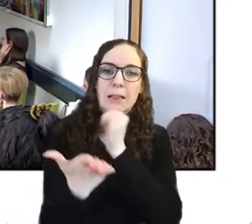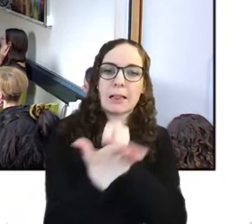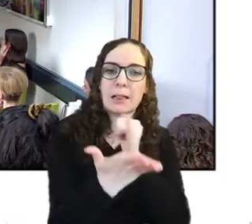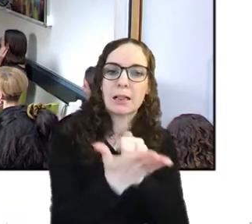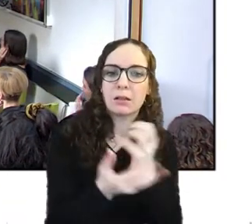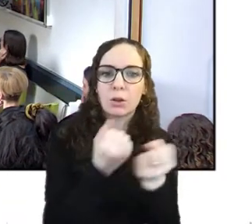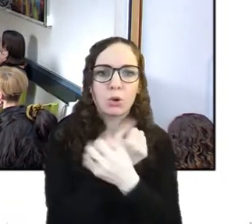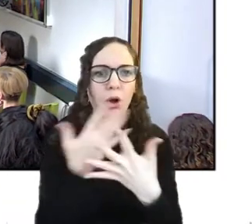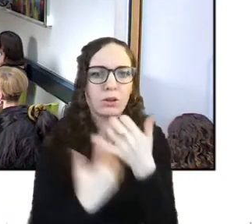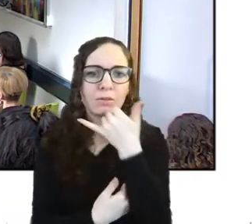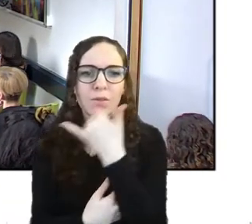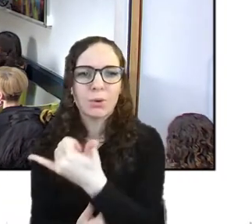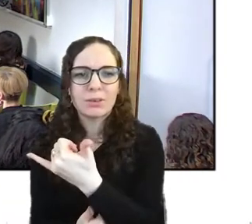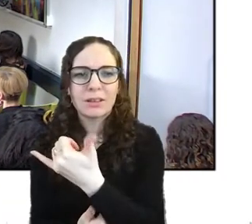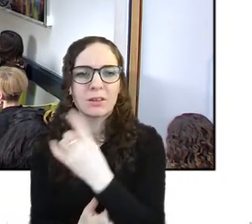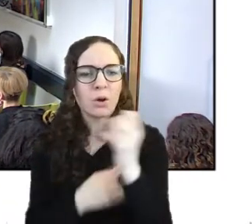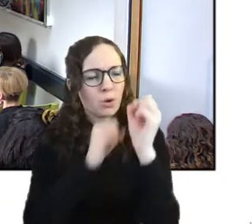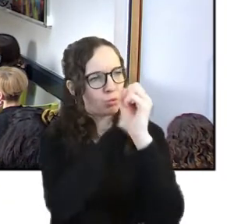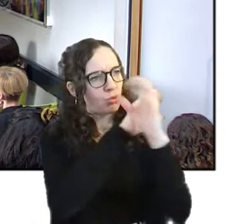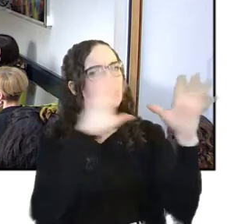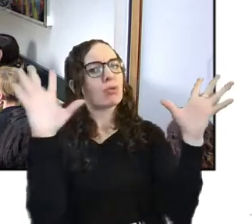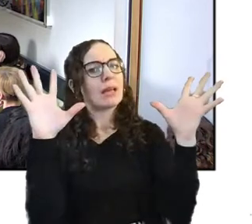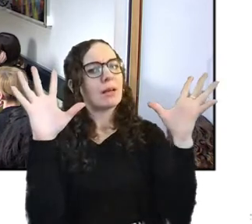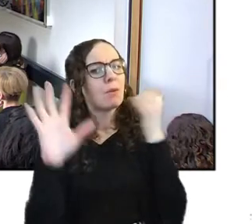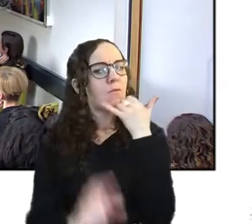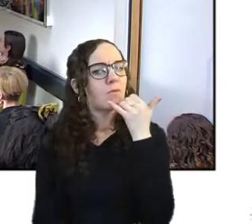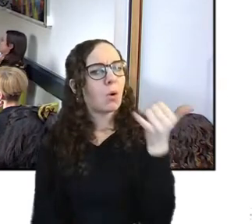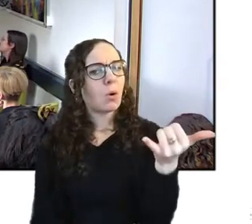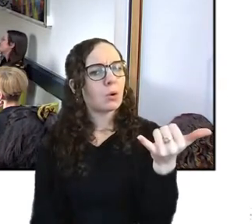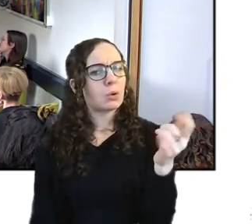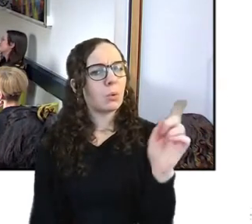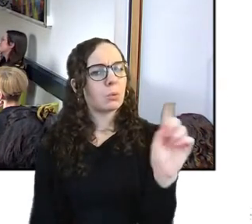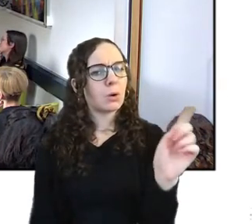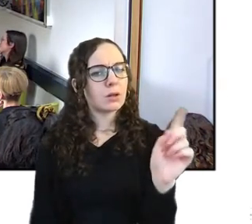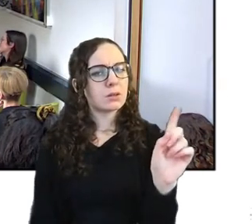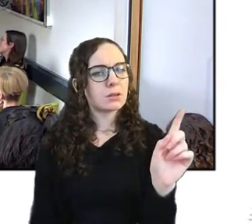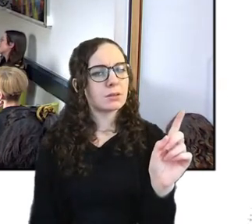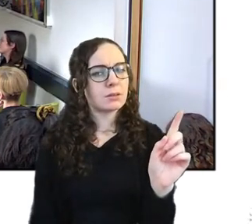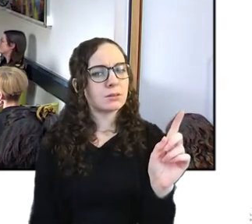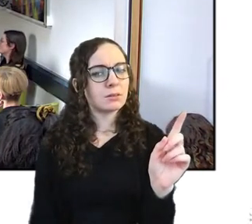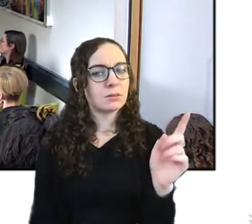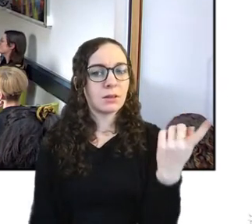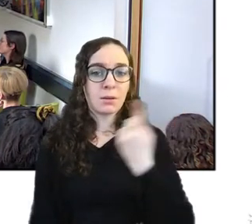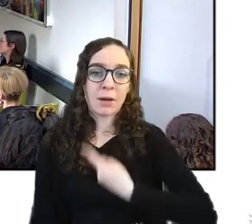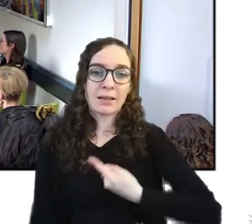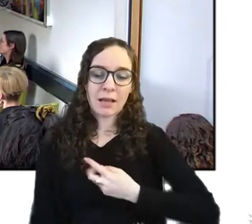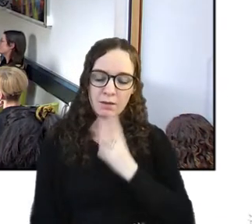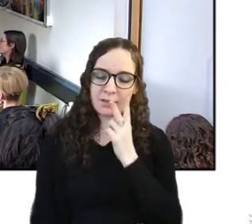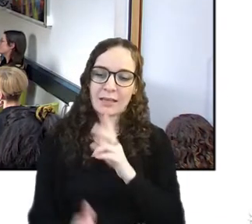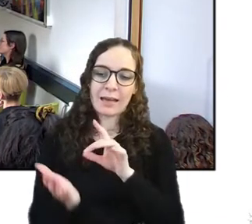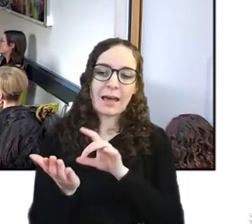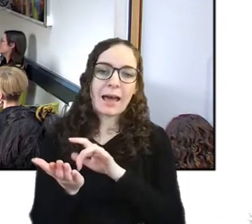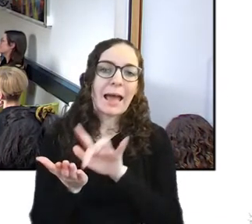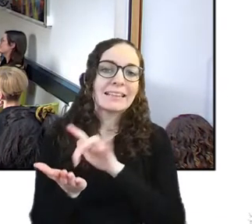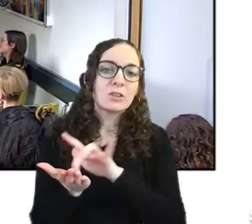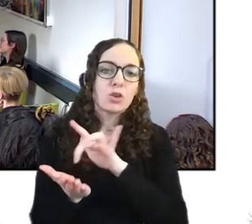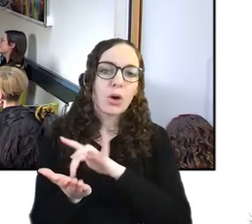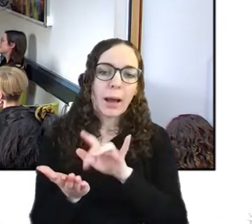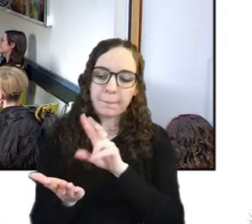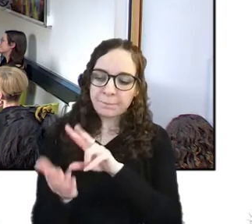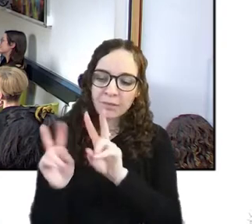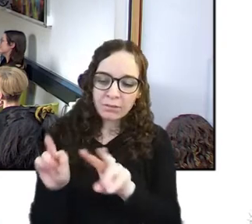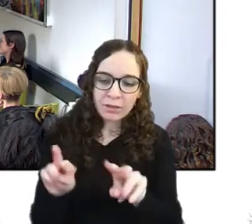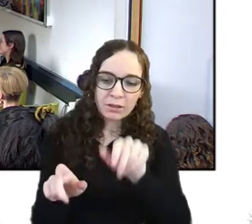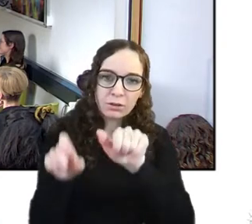i don't know for me i look at lots of say on instagram i look a lot of videos of people like